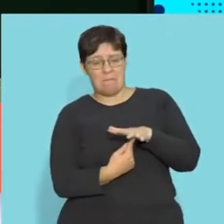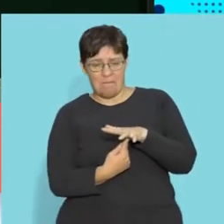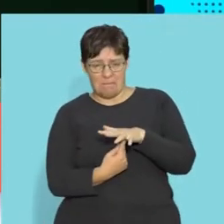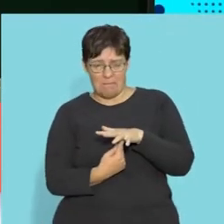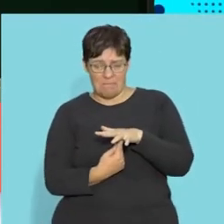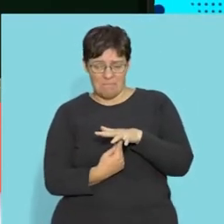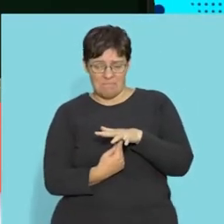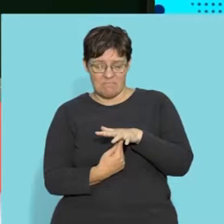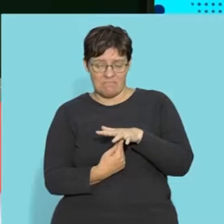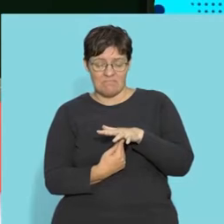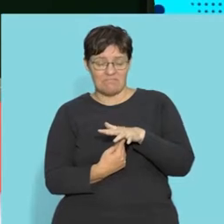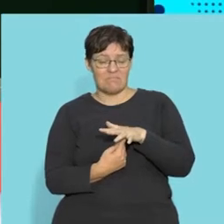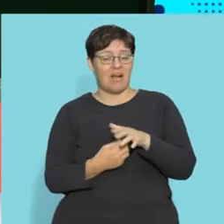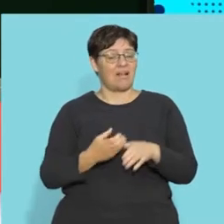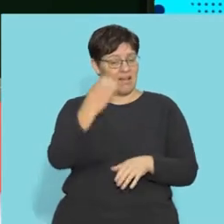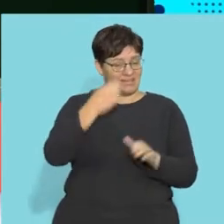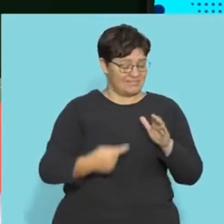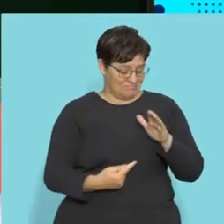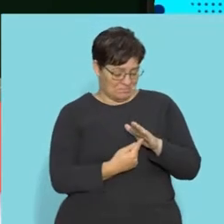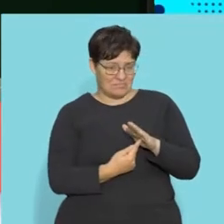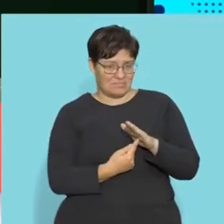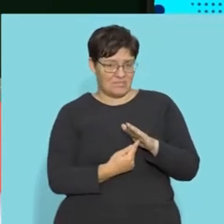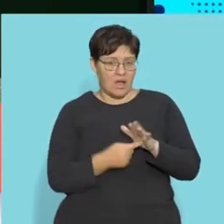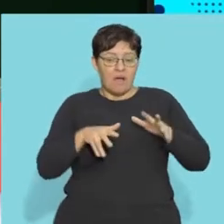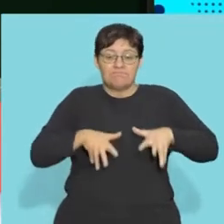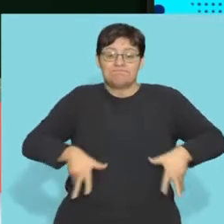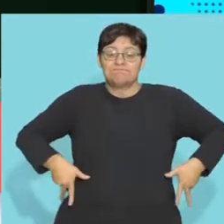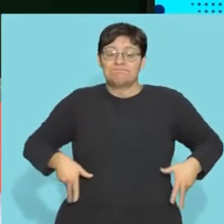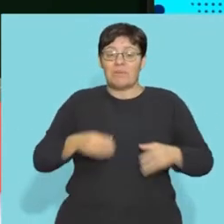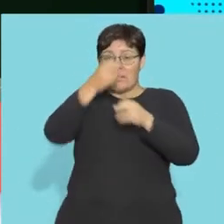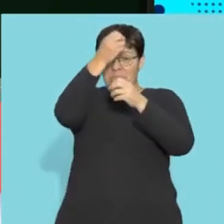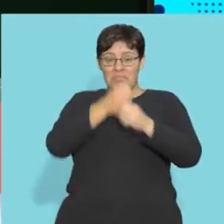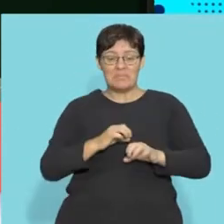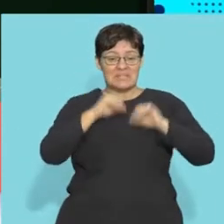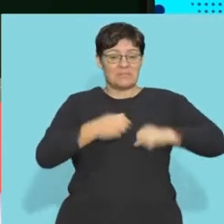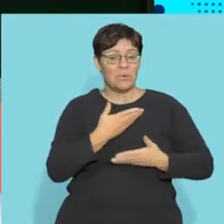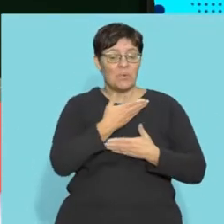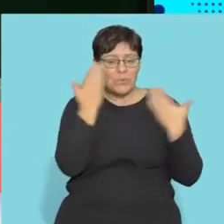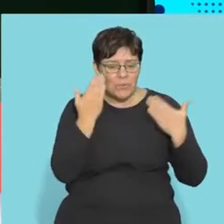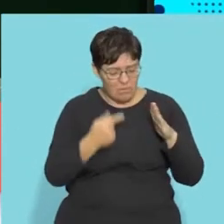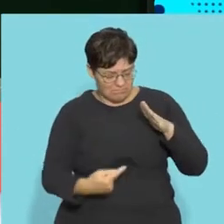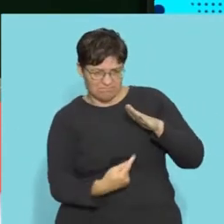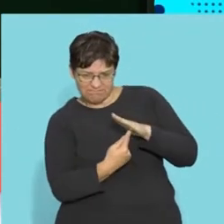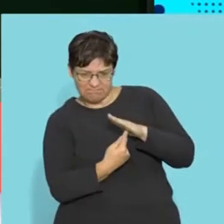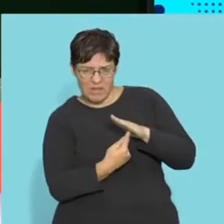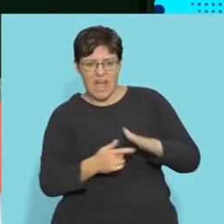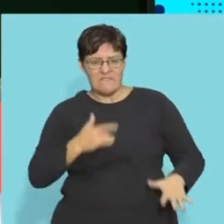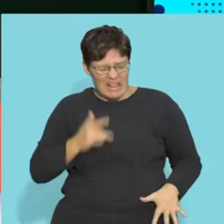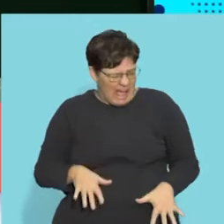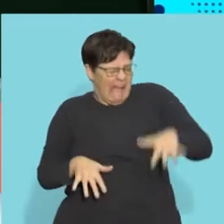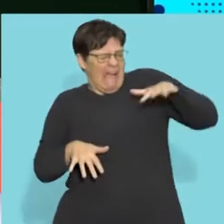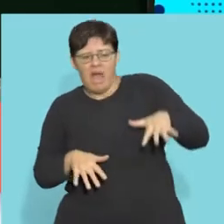piece of glass. Right, now if you didn't have a nervous system, you would not feel the pain.